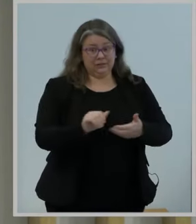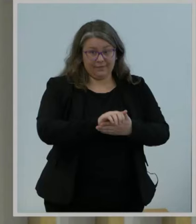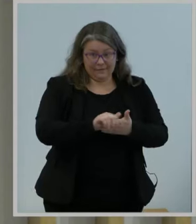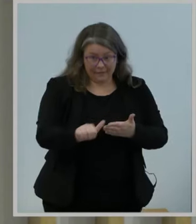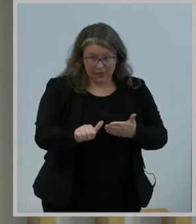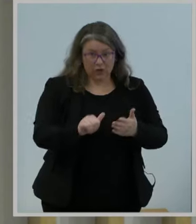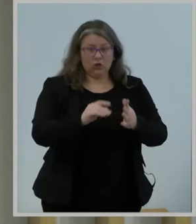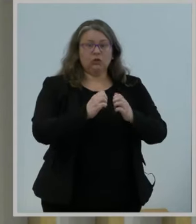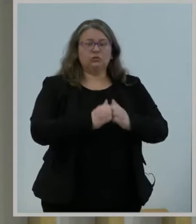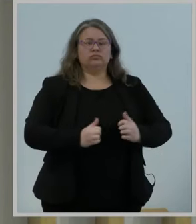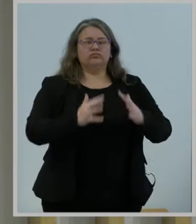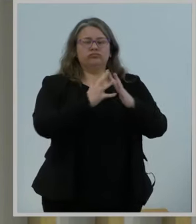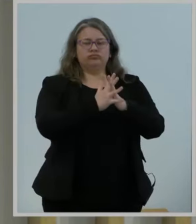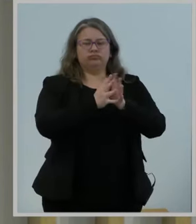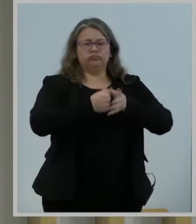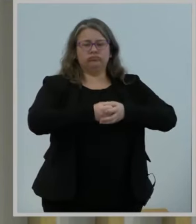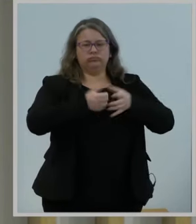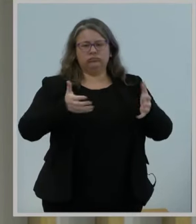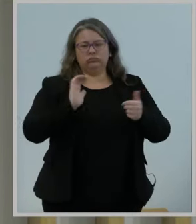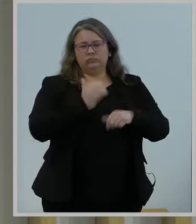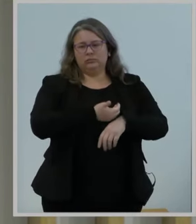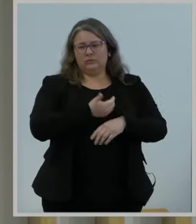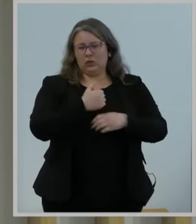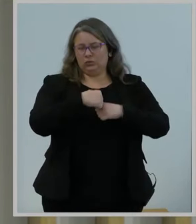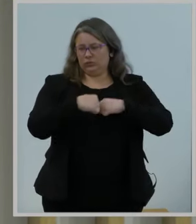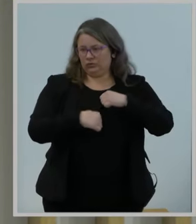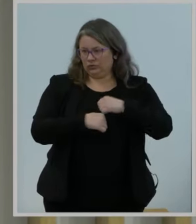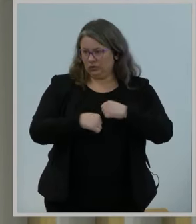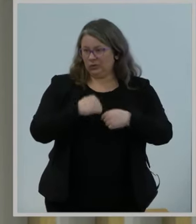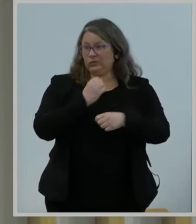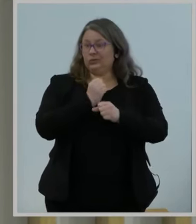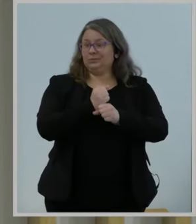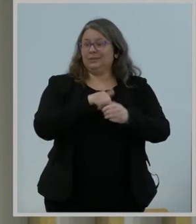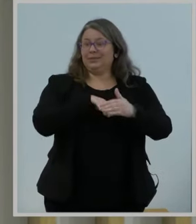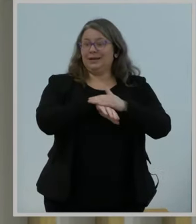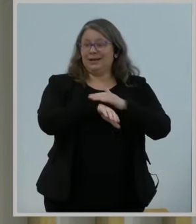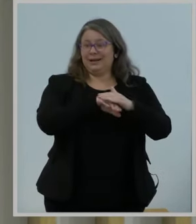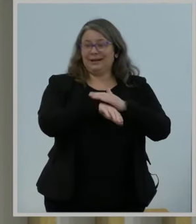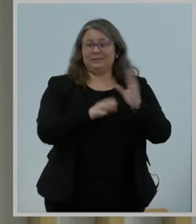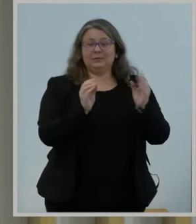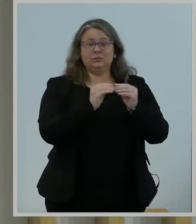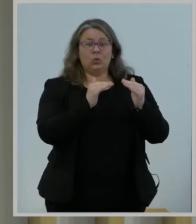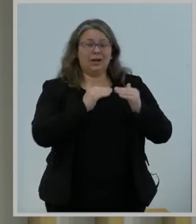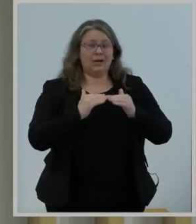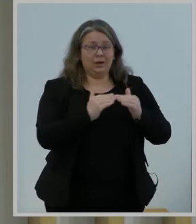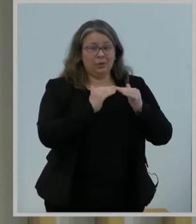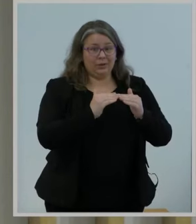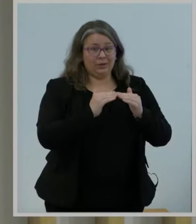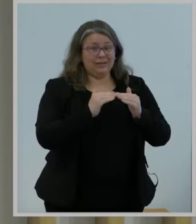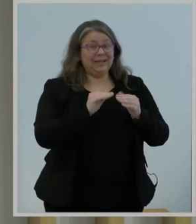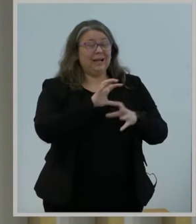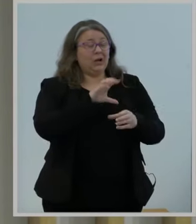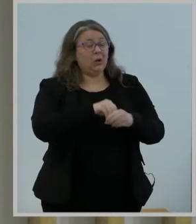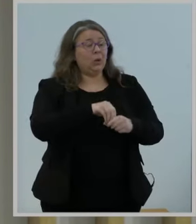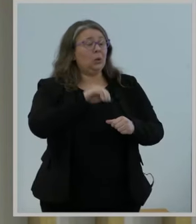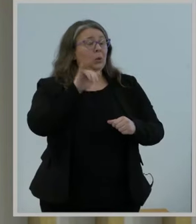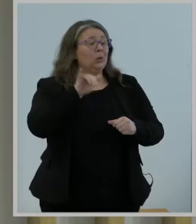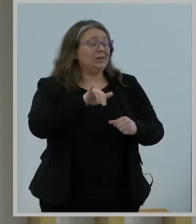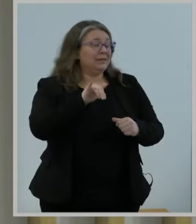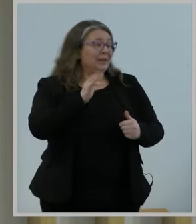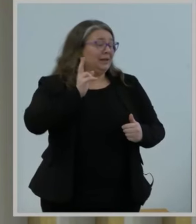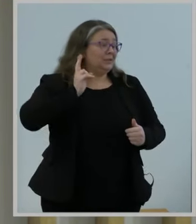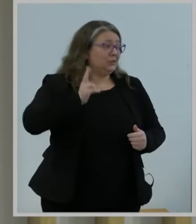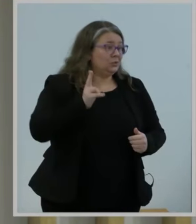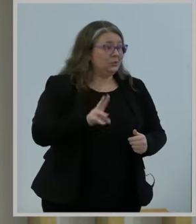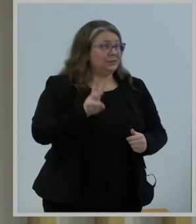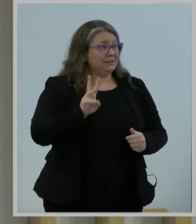including the historic $65 billion investment in the bipartisan infrastructure law. And that